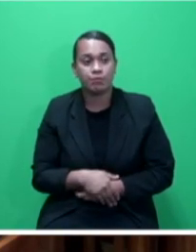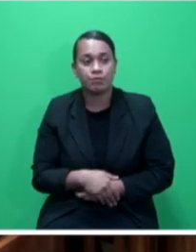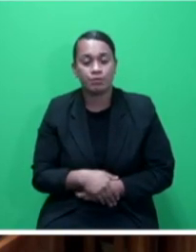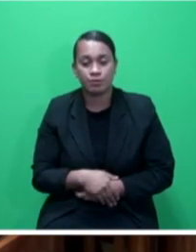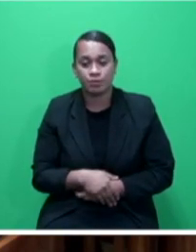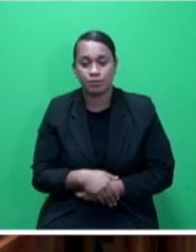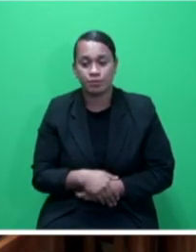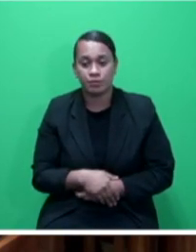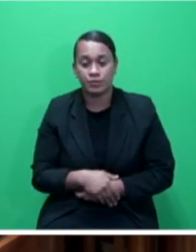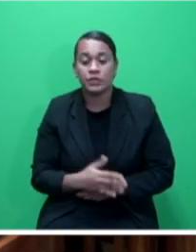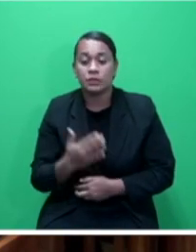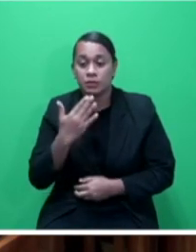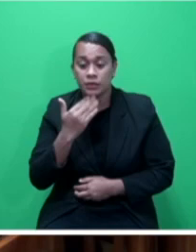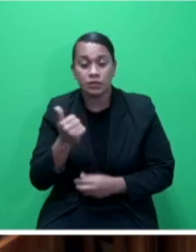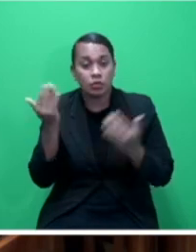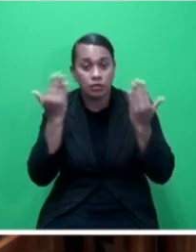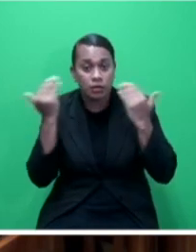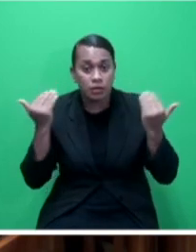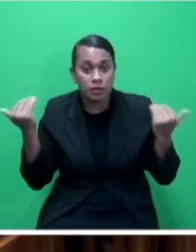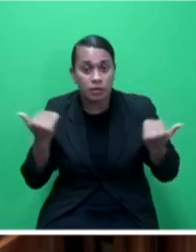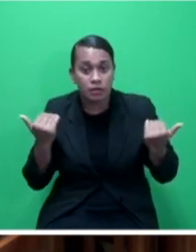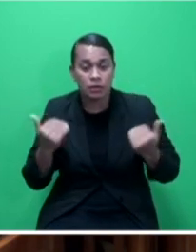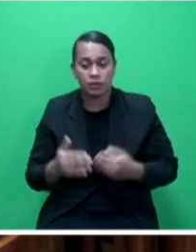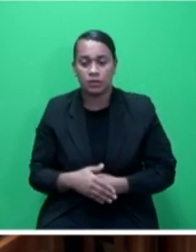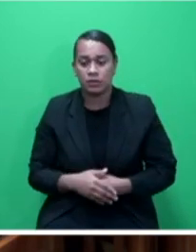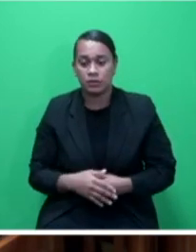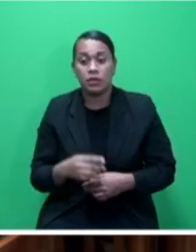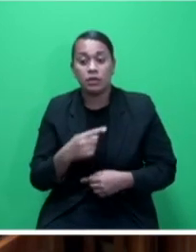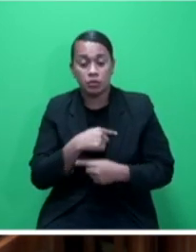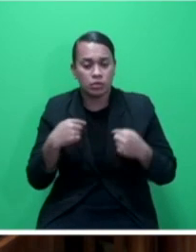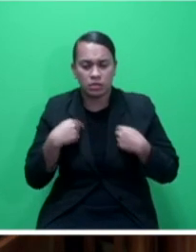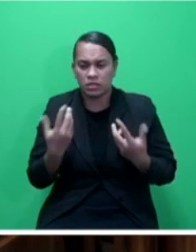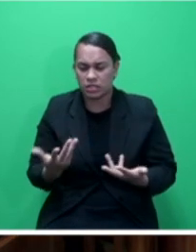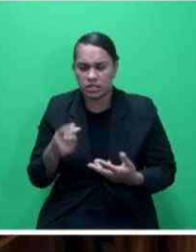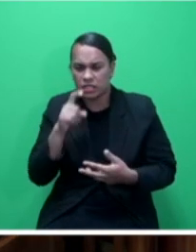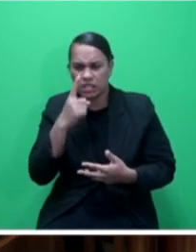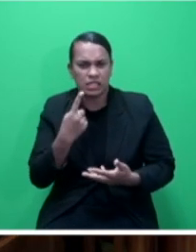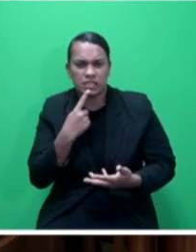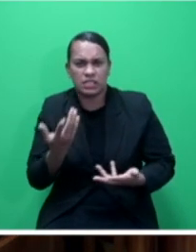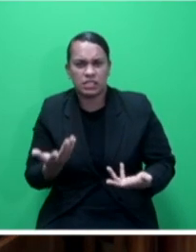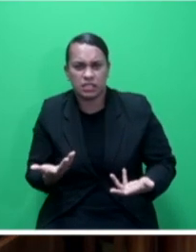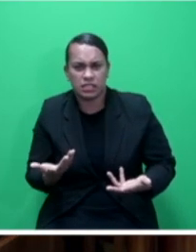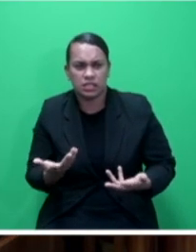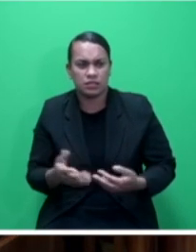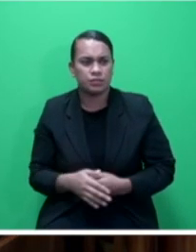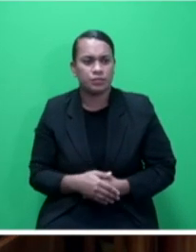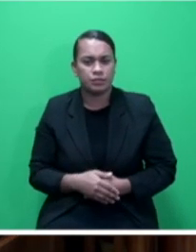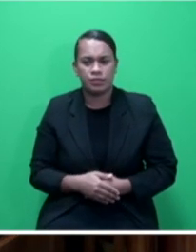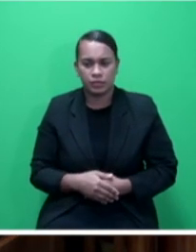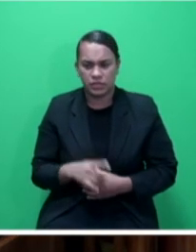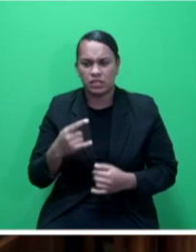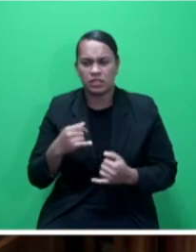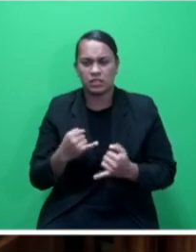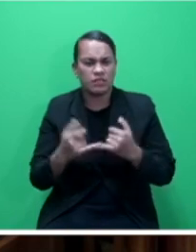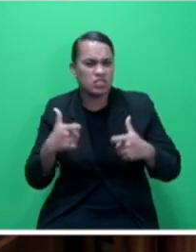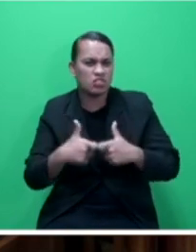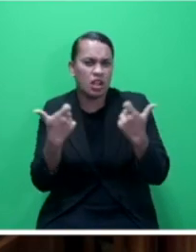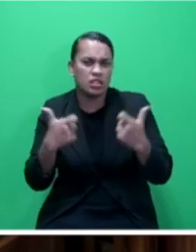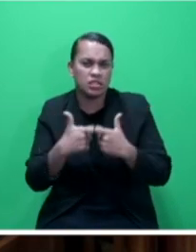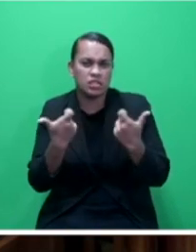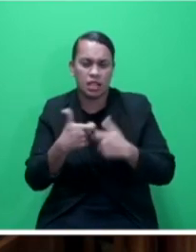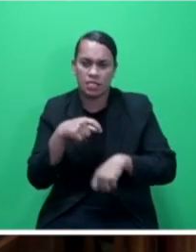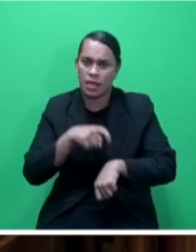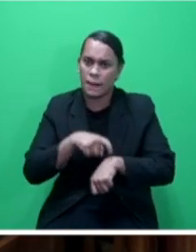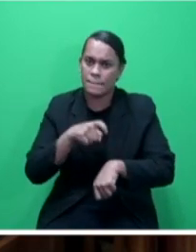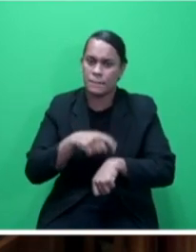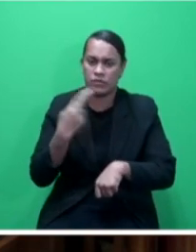sir, we cannot deny the fact that it has been a very challenging time for us. And of course,